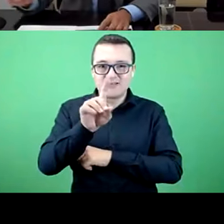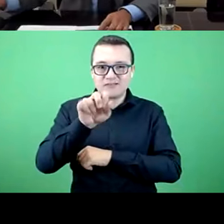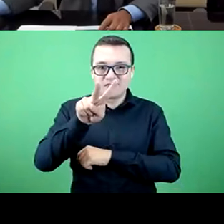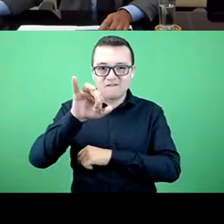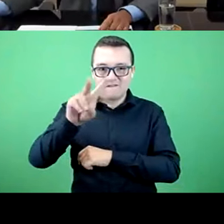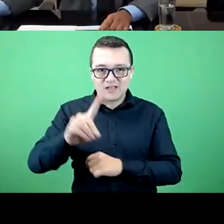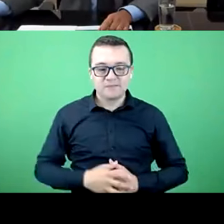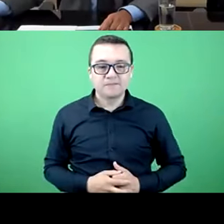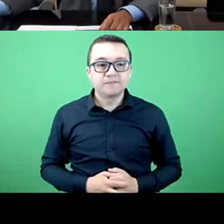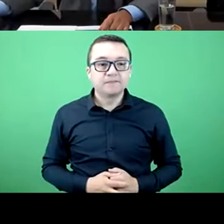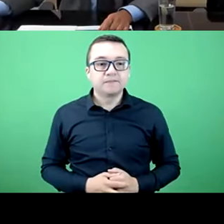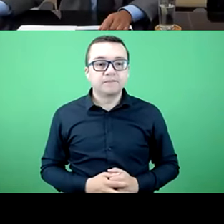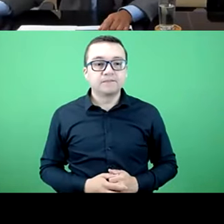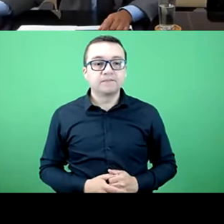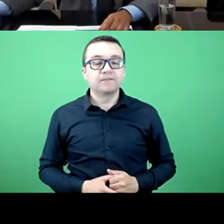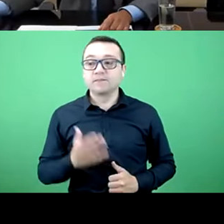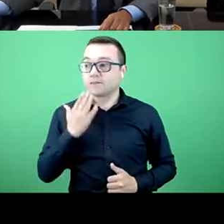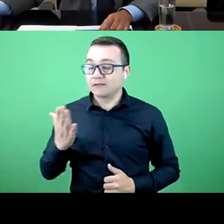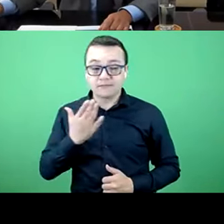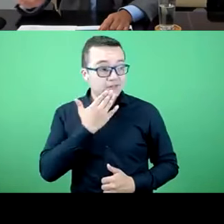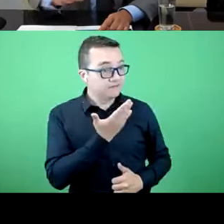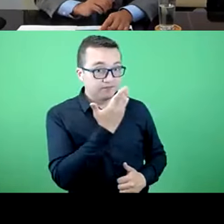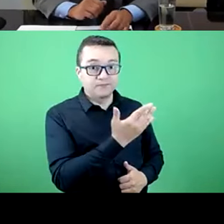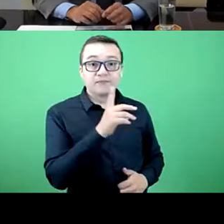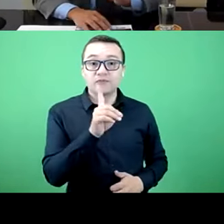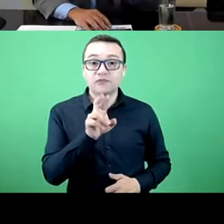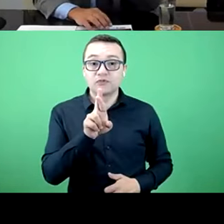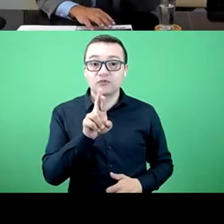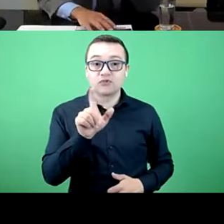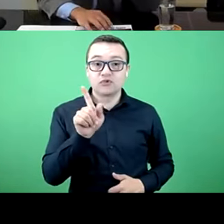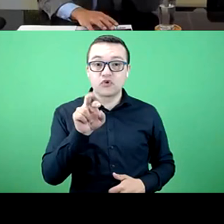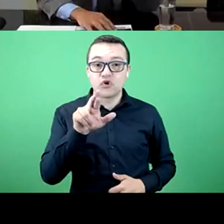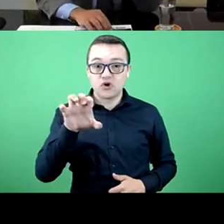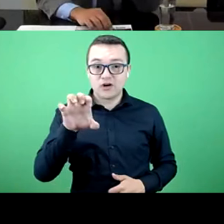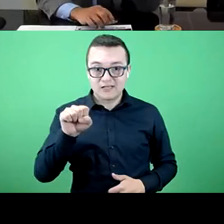comments to contribute to what David just discussed. Thank you very much,